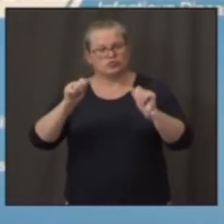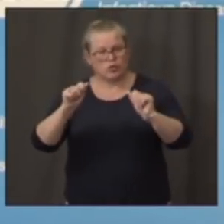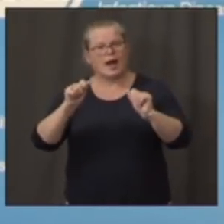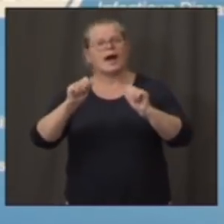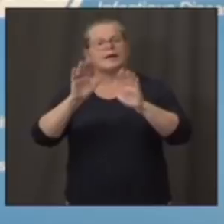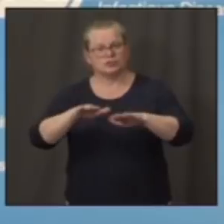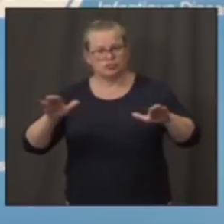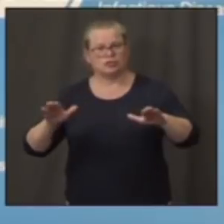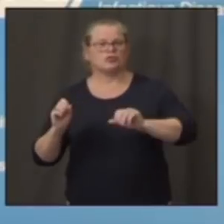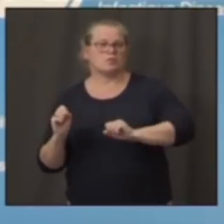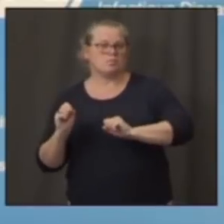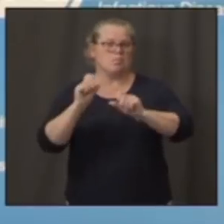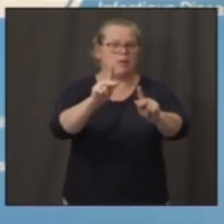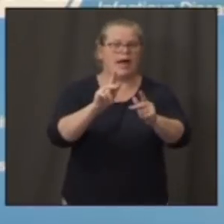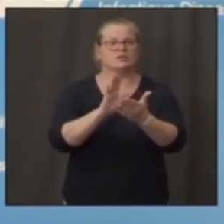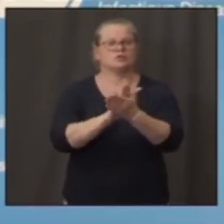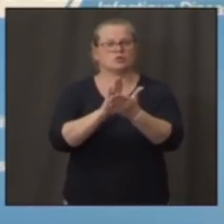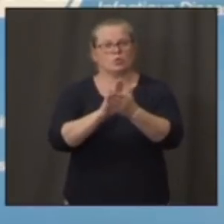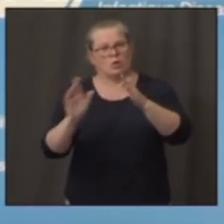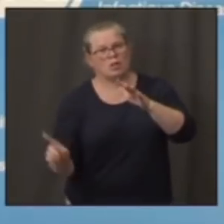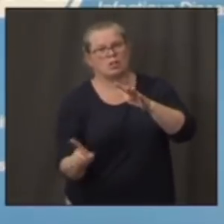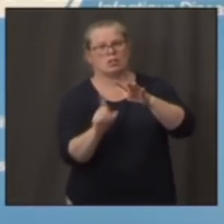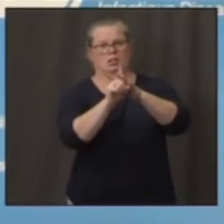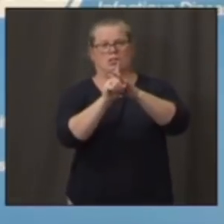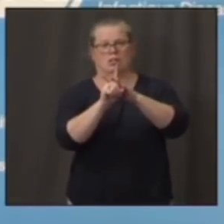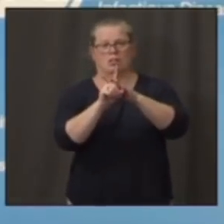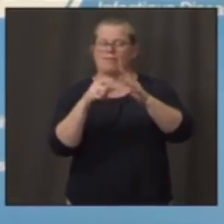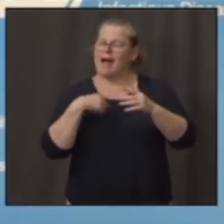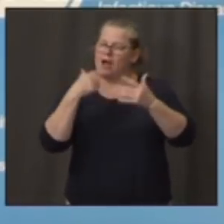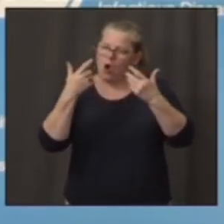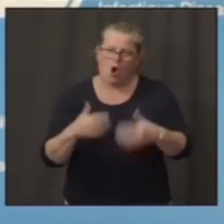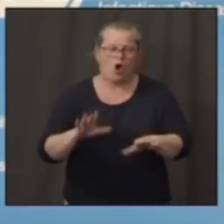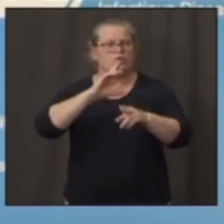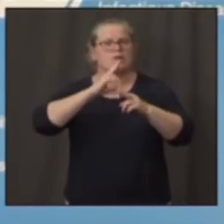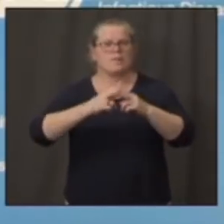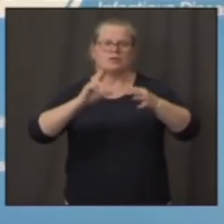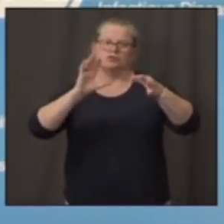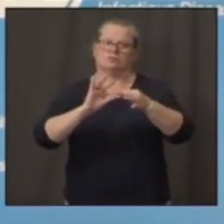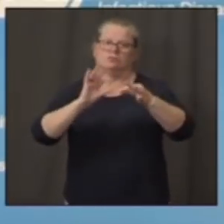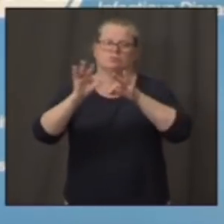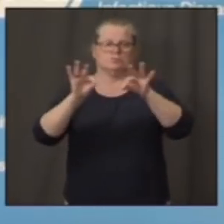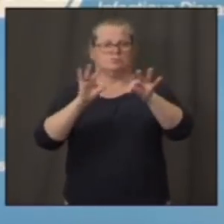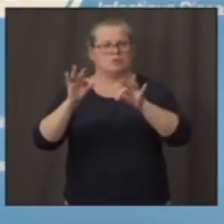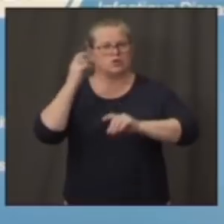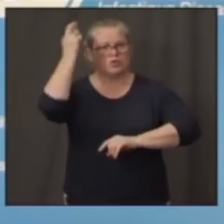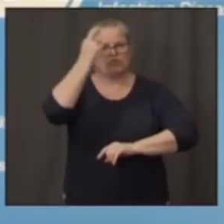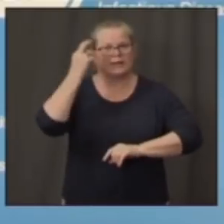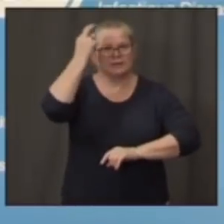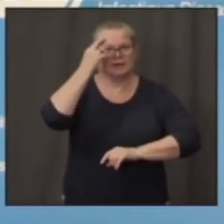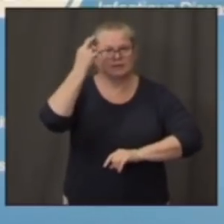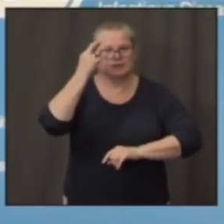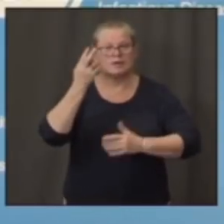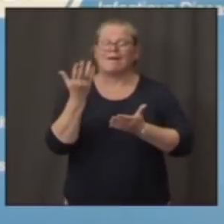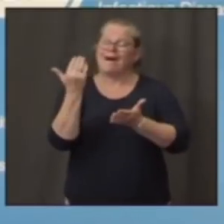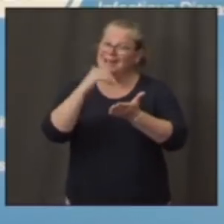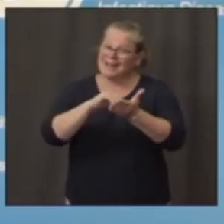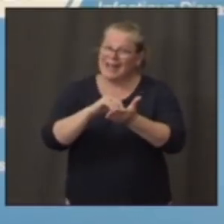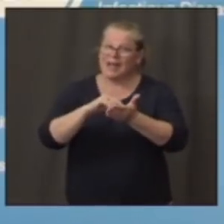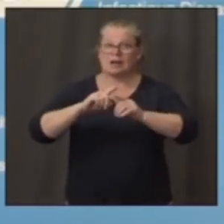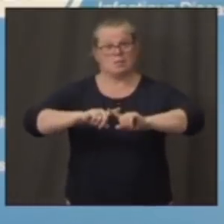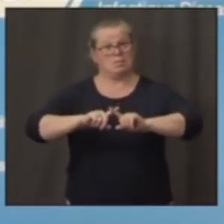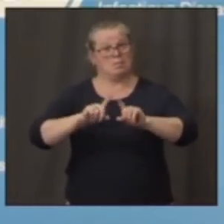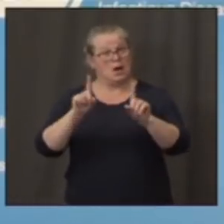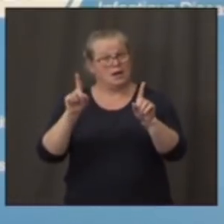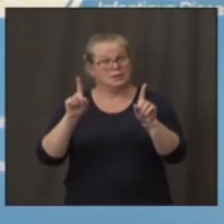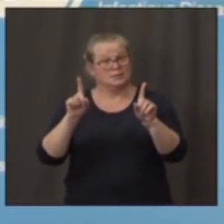the reasons that I mentioned. But again, the however or but of that is always for the